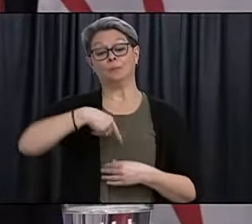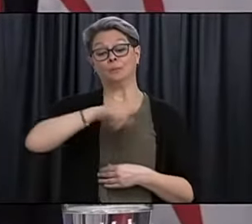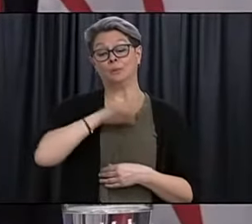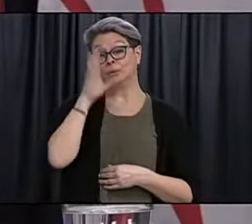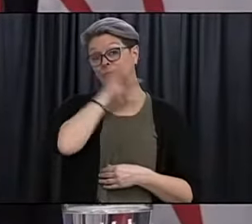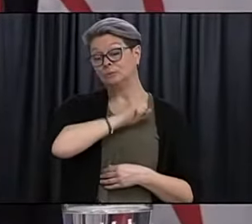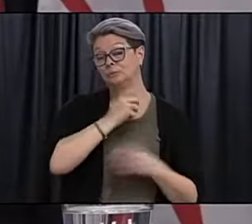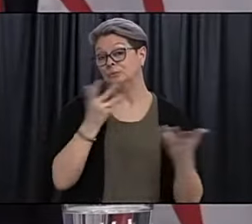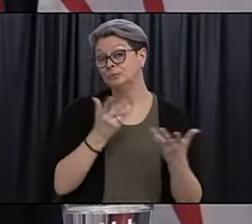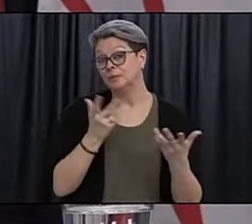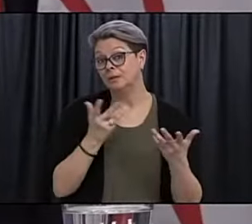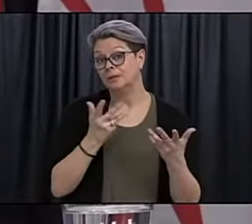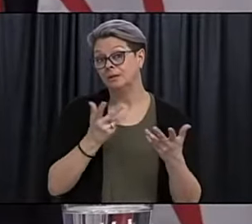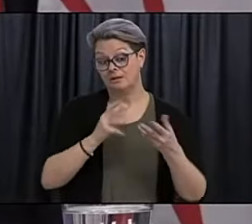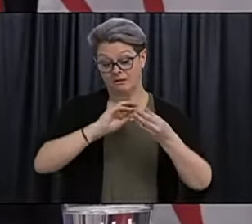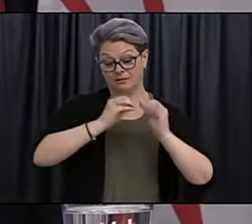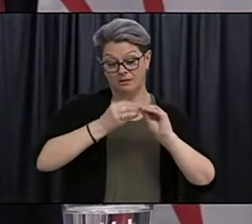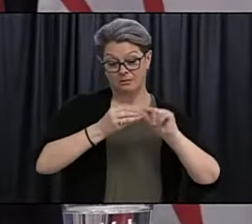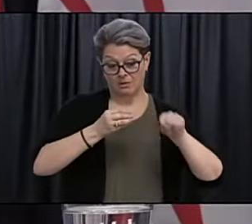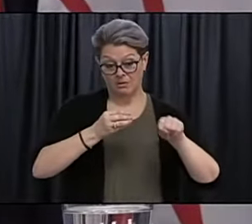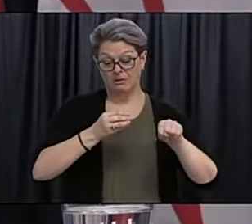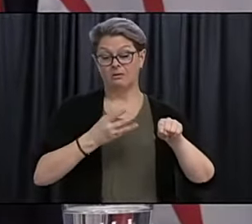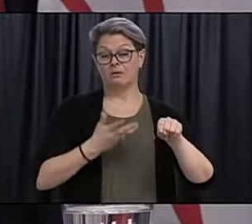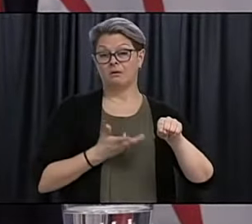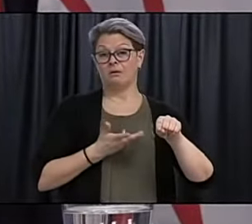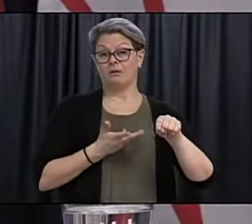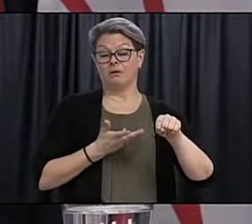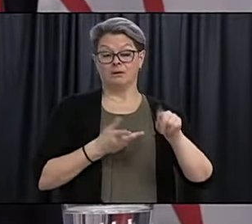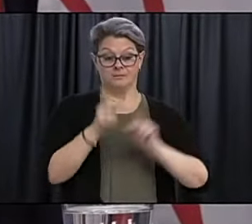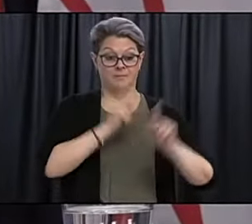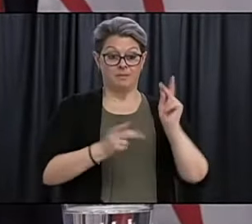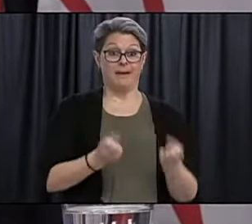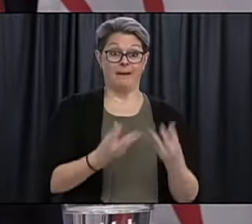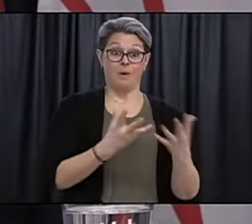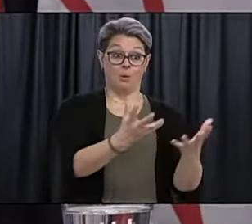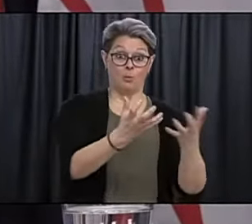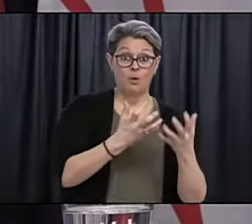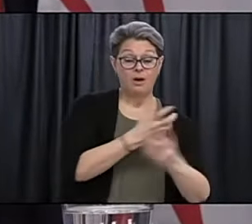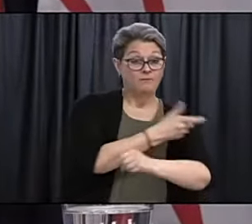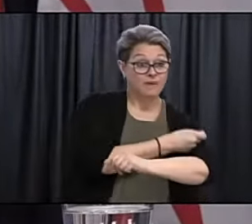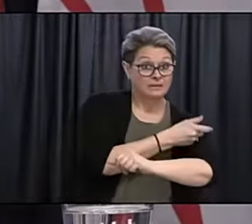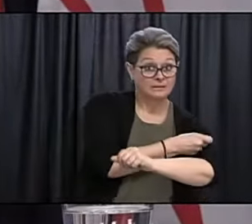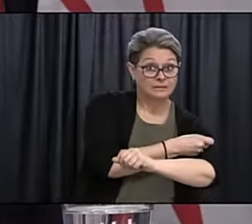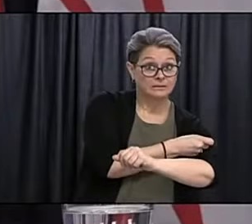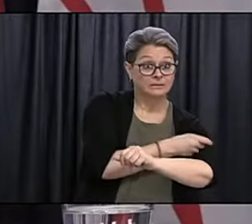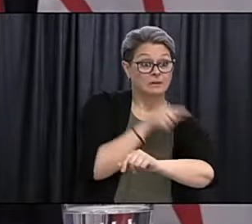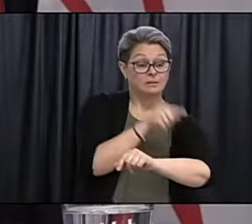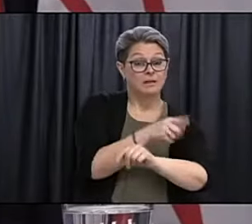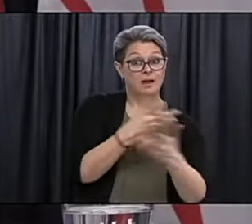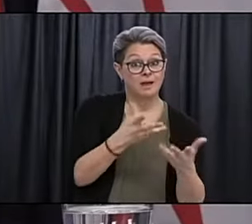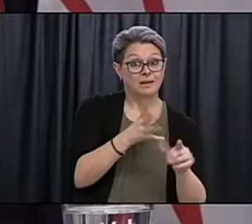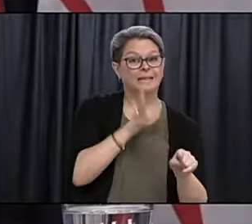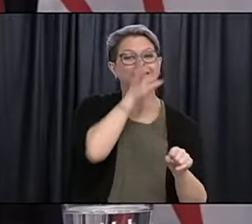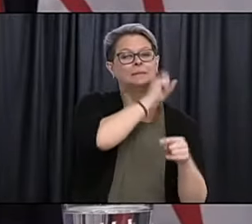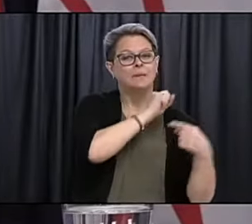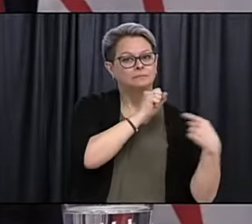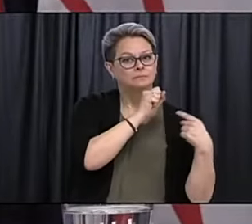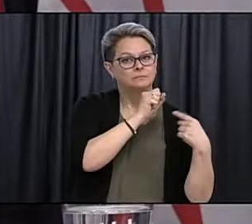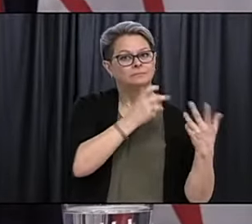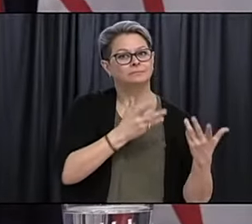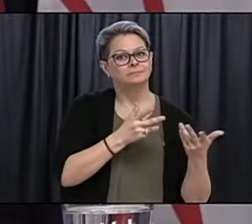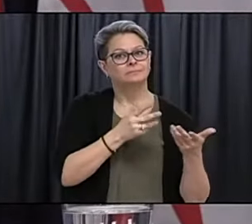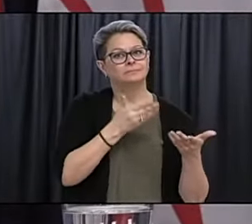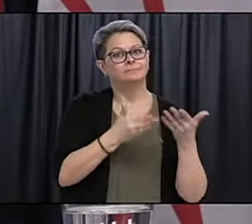you know, the number of people who will want and want the vaccine or is, you know, our estimates probably